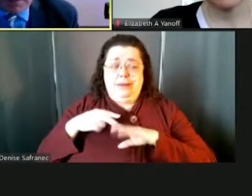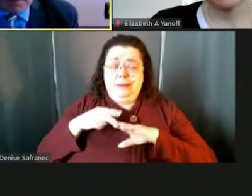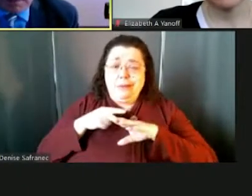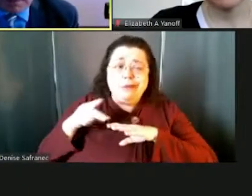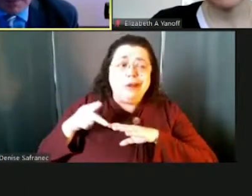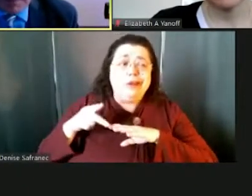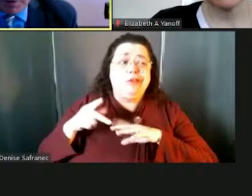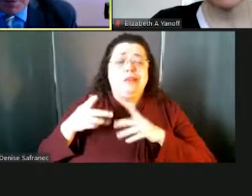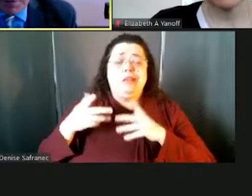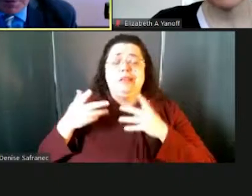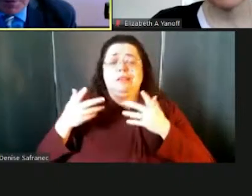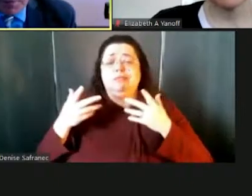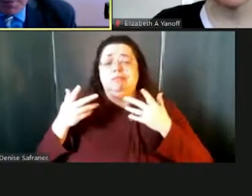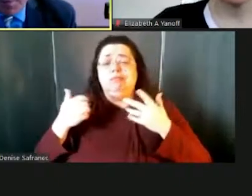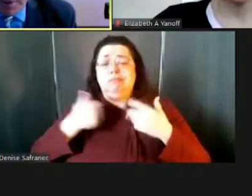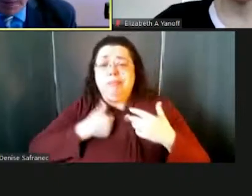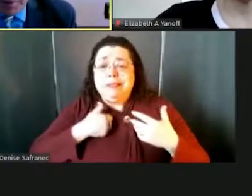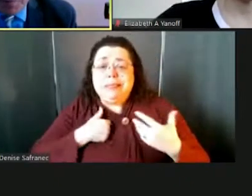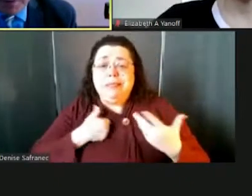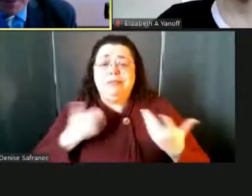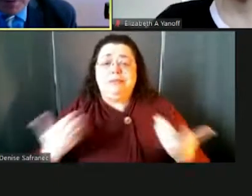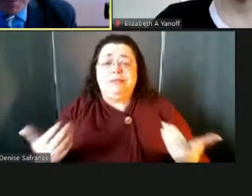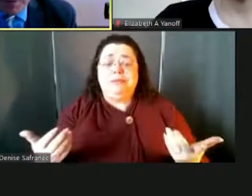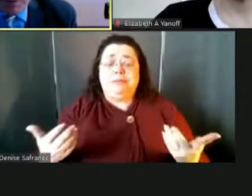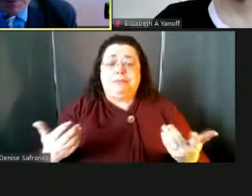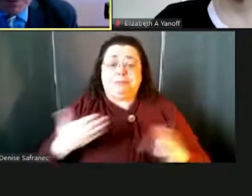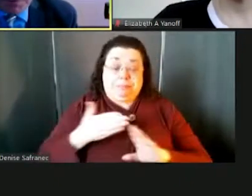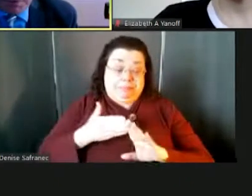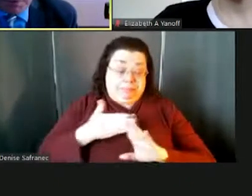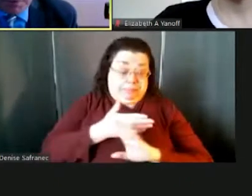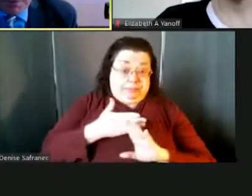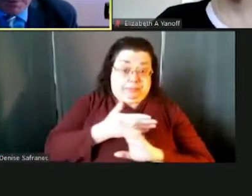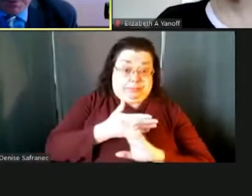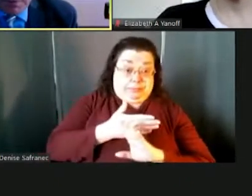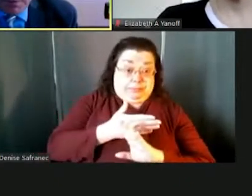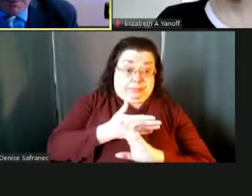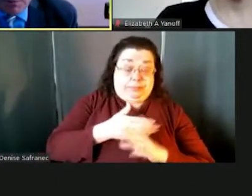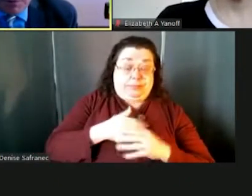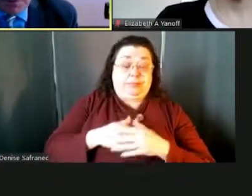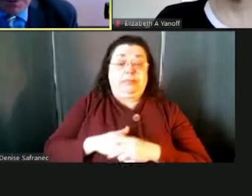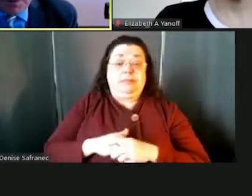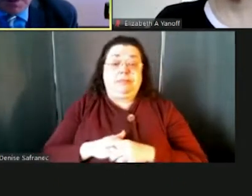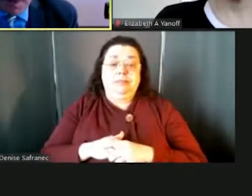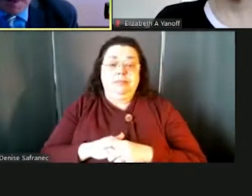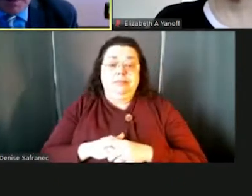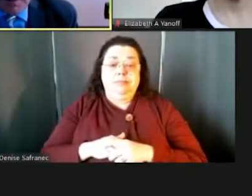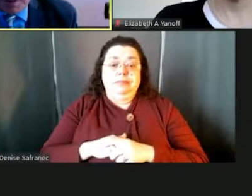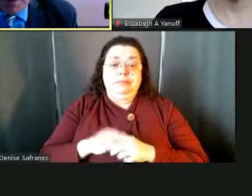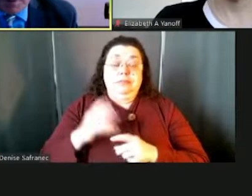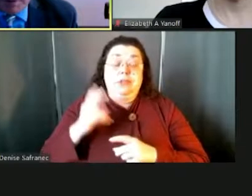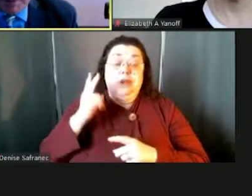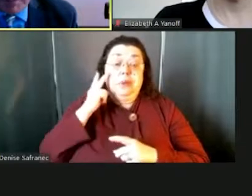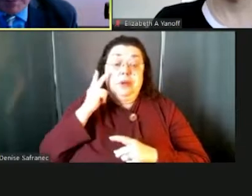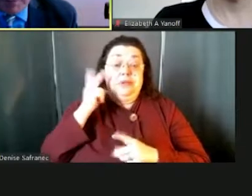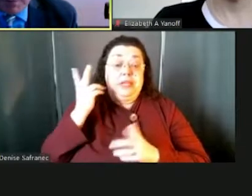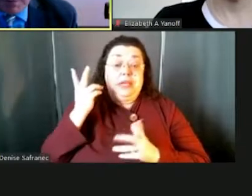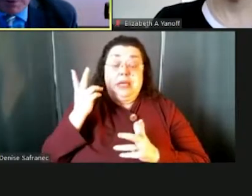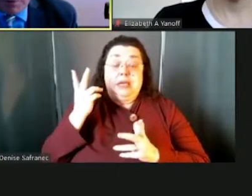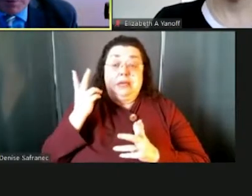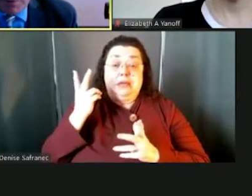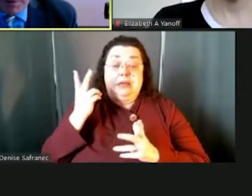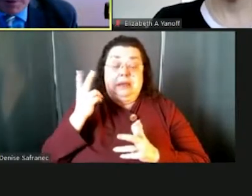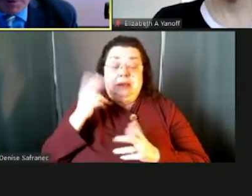know, over the last several years prior to the pandemic, we've seen, we've seen a decline in the number of,